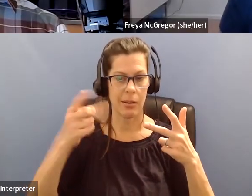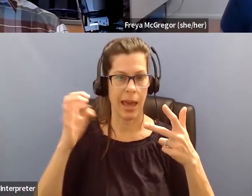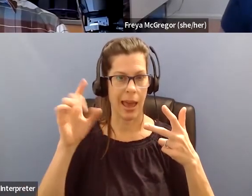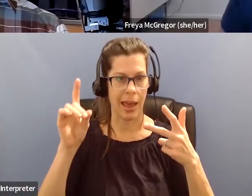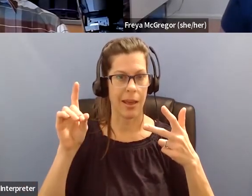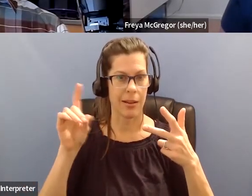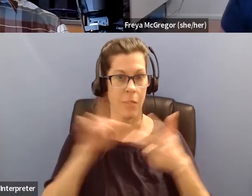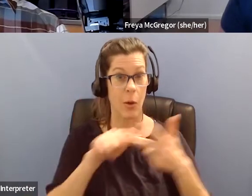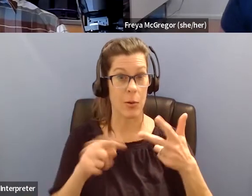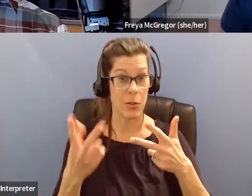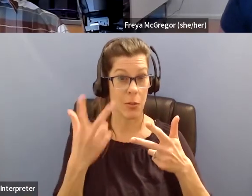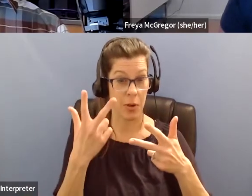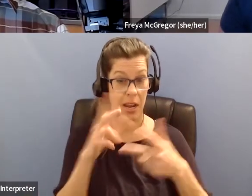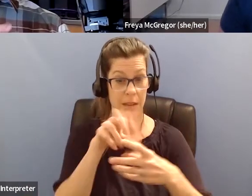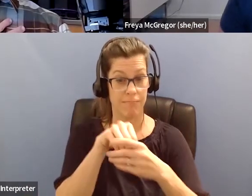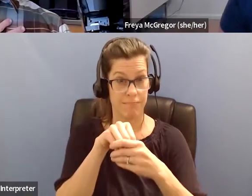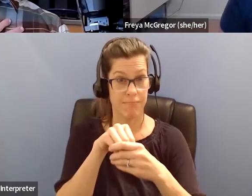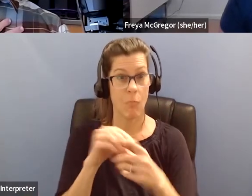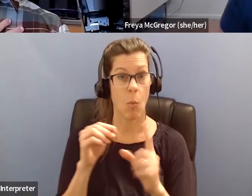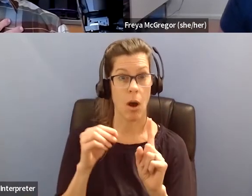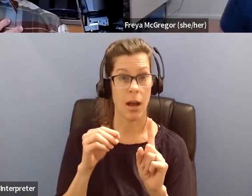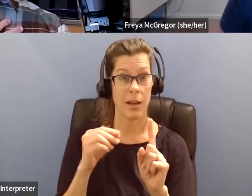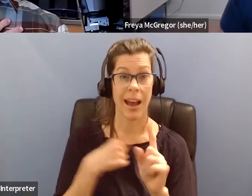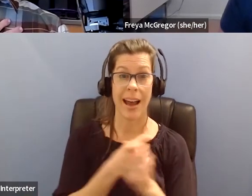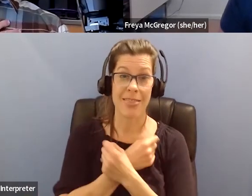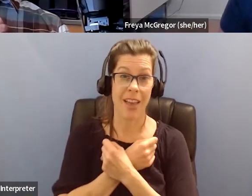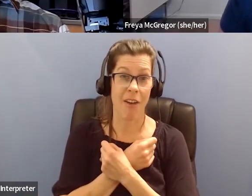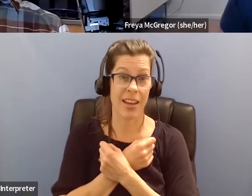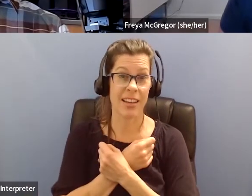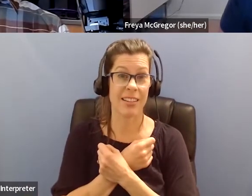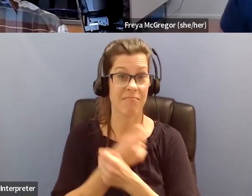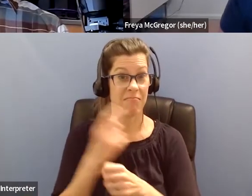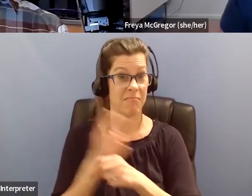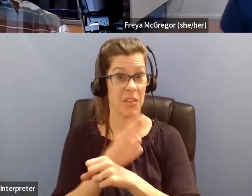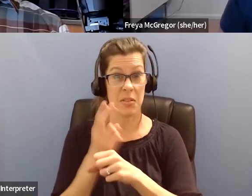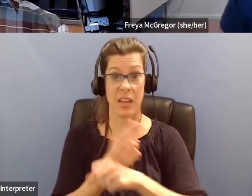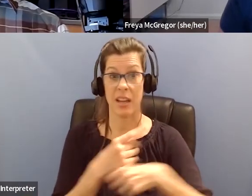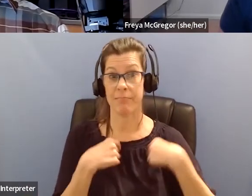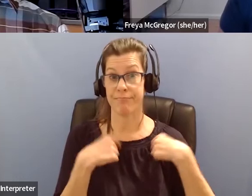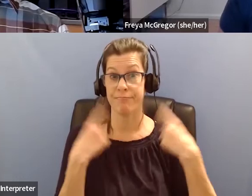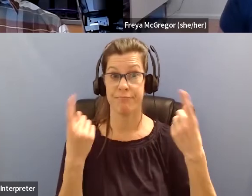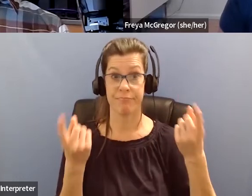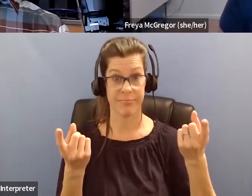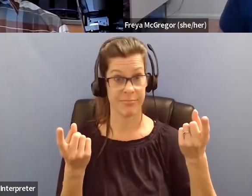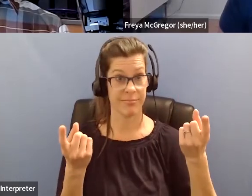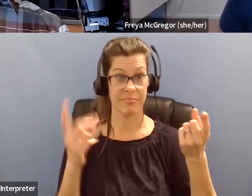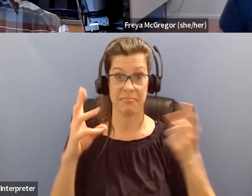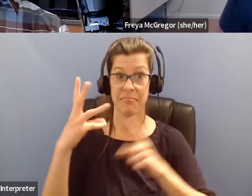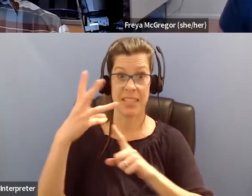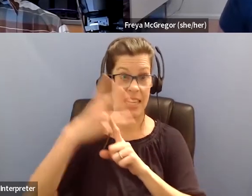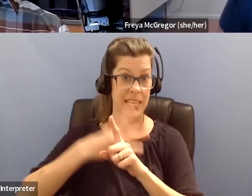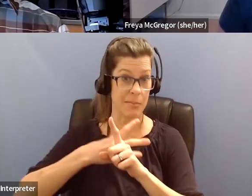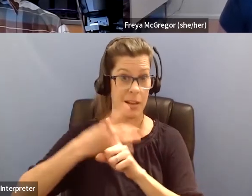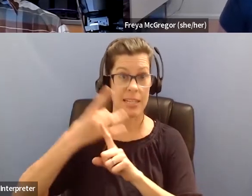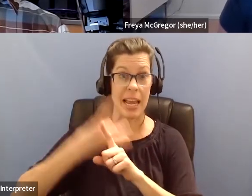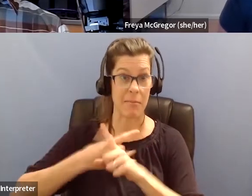So, that is something that, I mean, I love it. I mean, it is, I've been using it now for about six months to eight